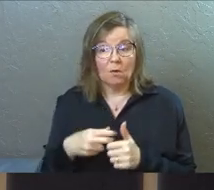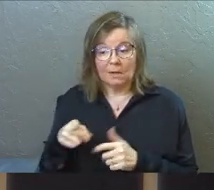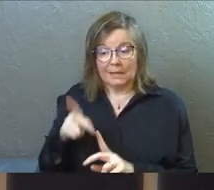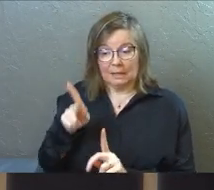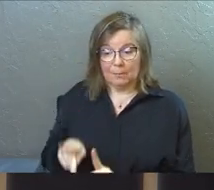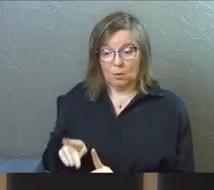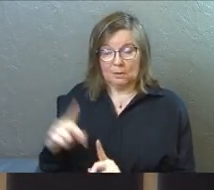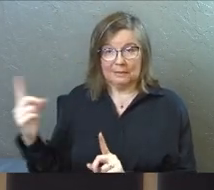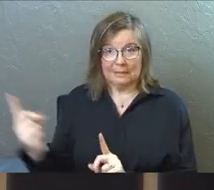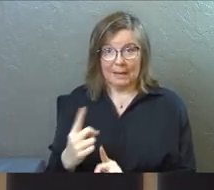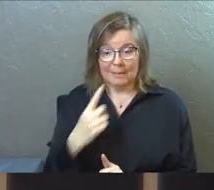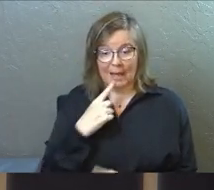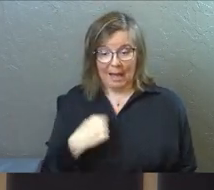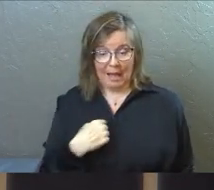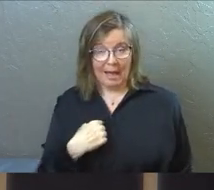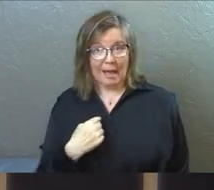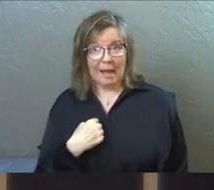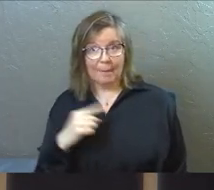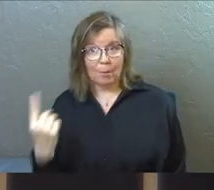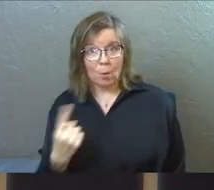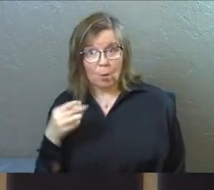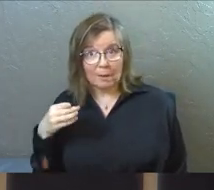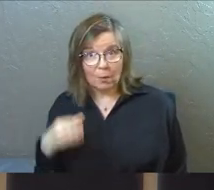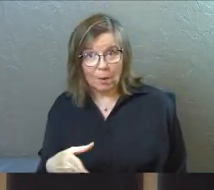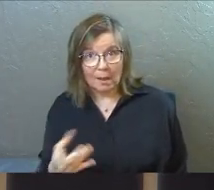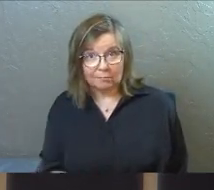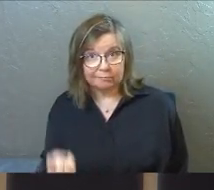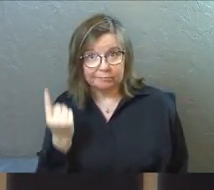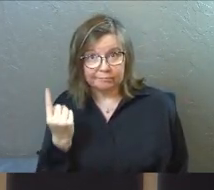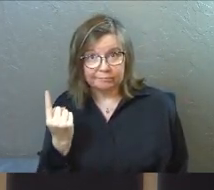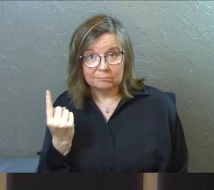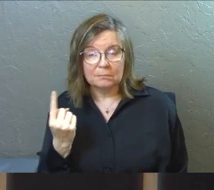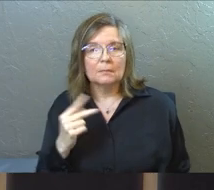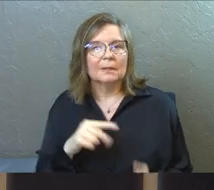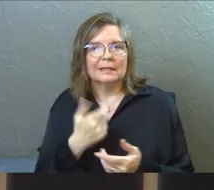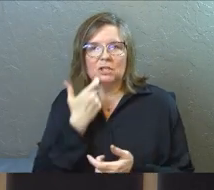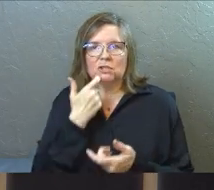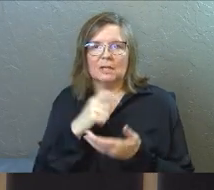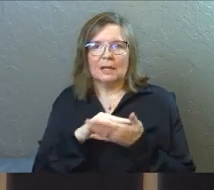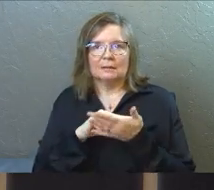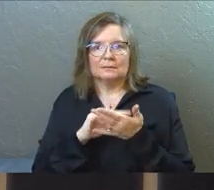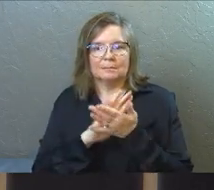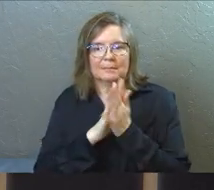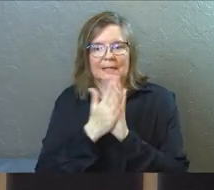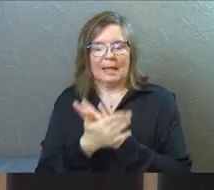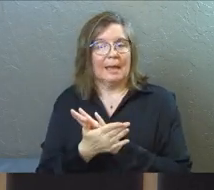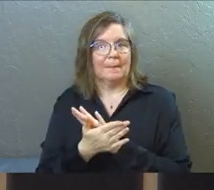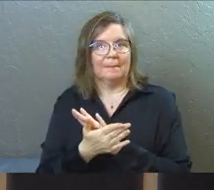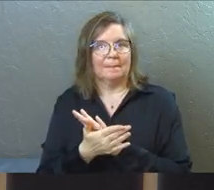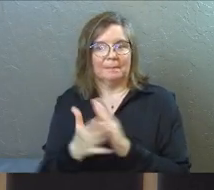person that comes in and says, I'm the only way, he just became a package deal.